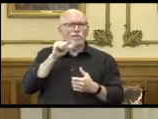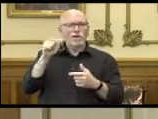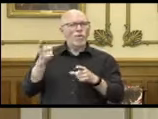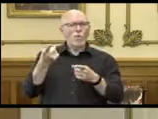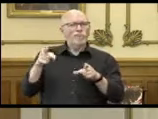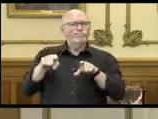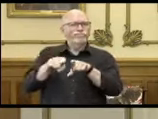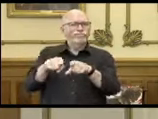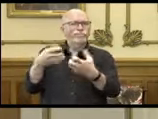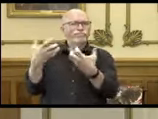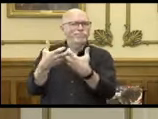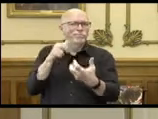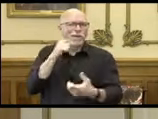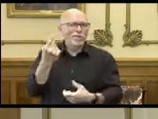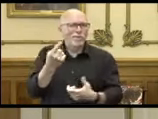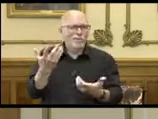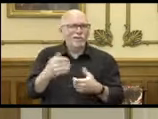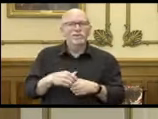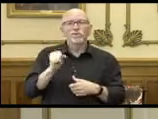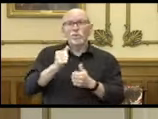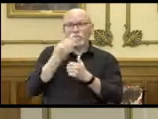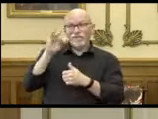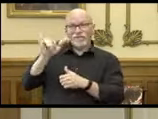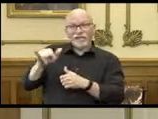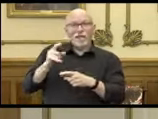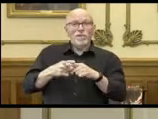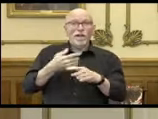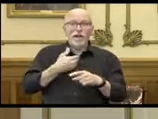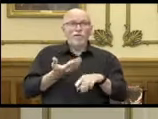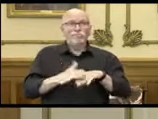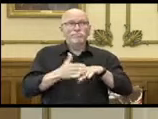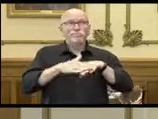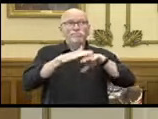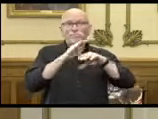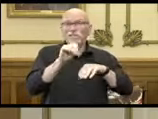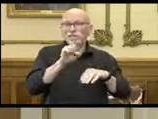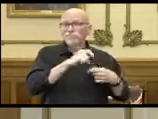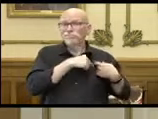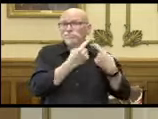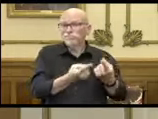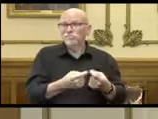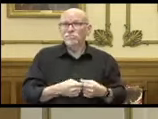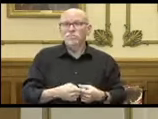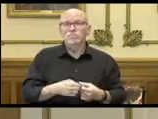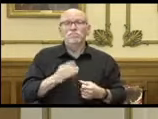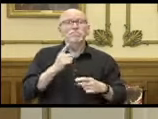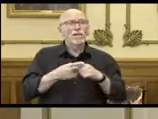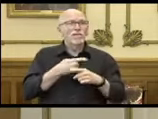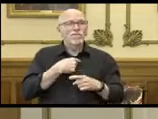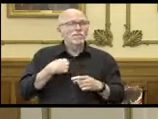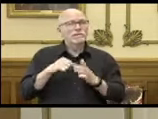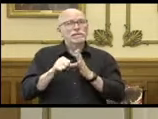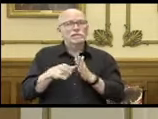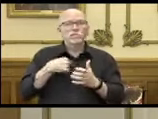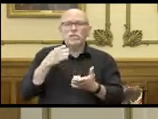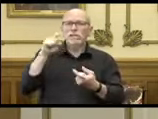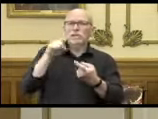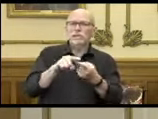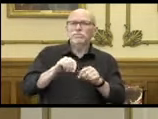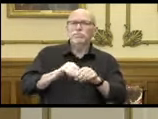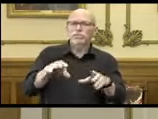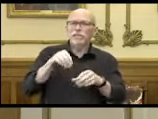So because of this and with our rising community cases and the importance of preventing facility outbreaks,